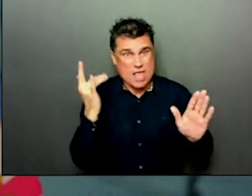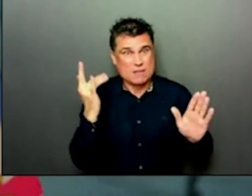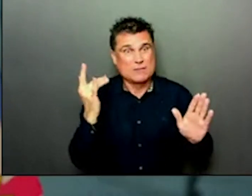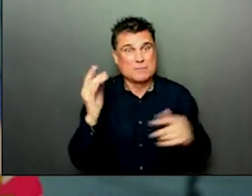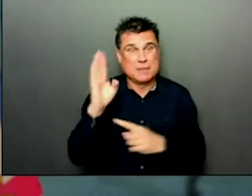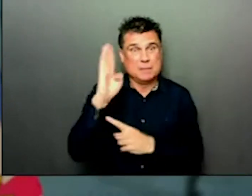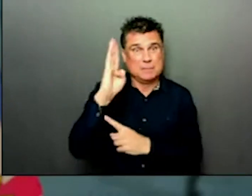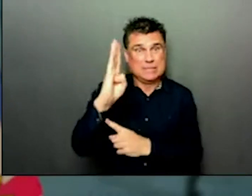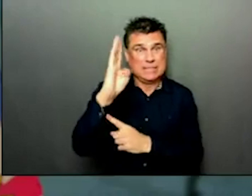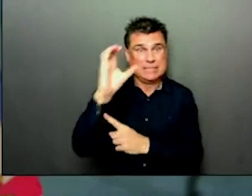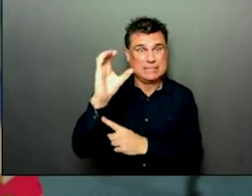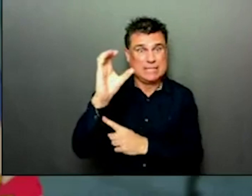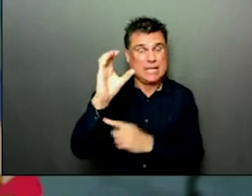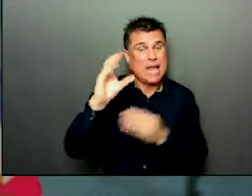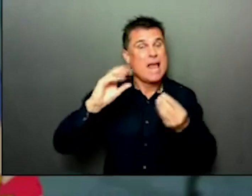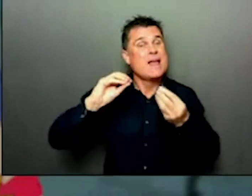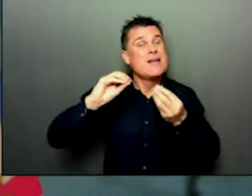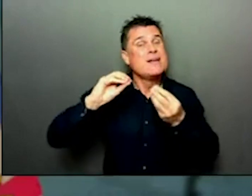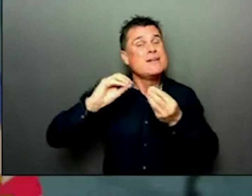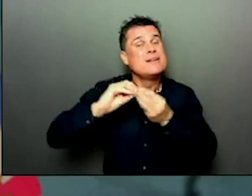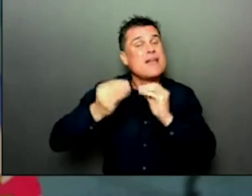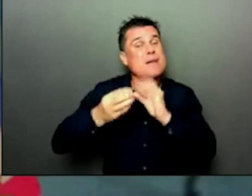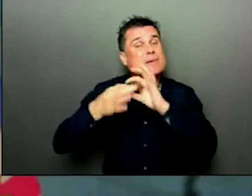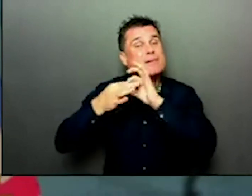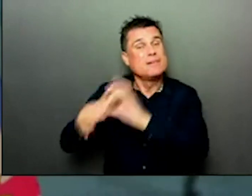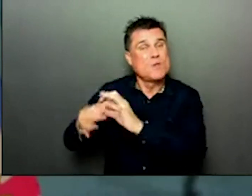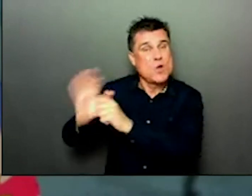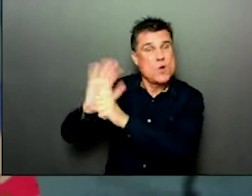that is the way the virus transmits so much more.